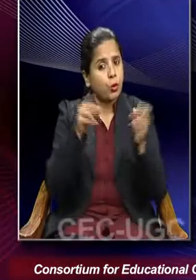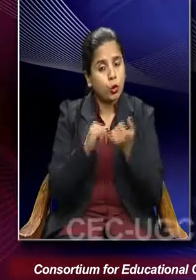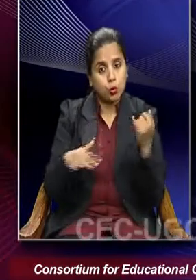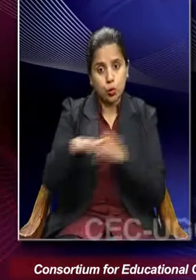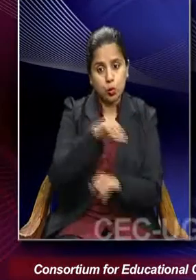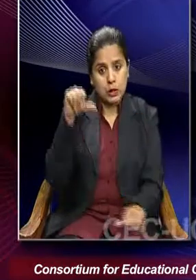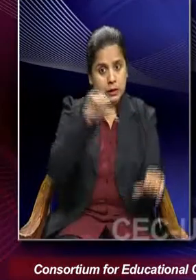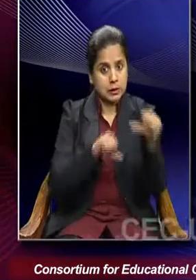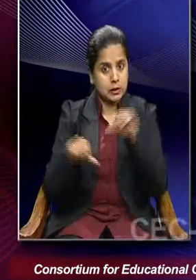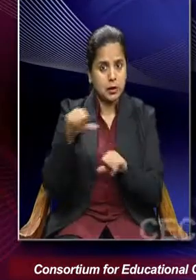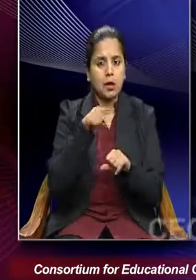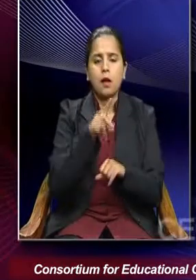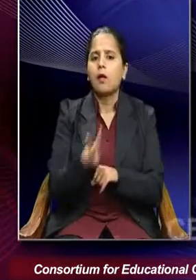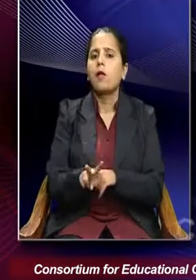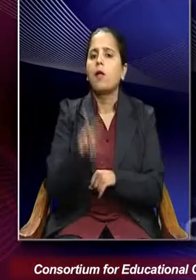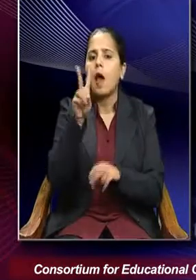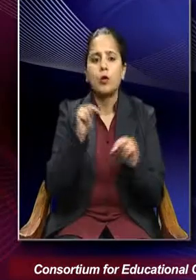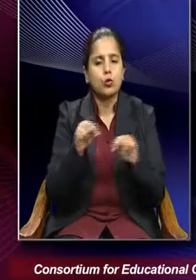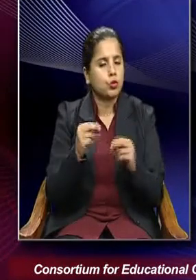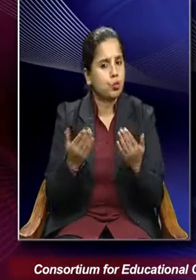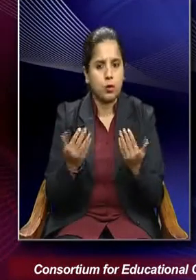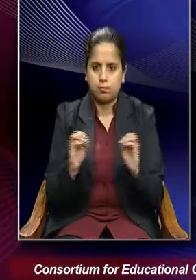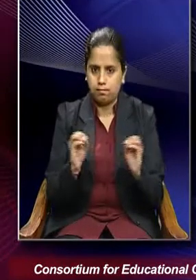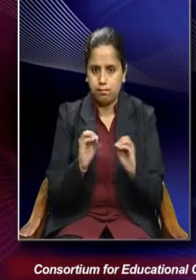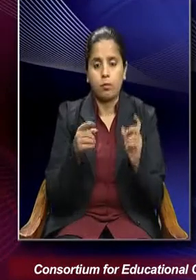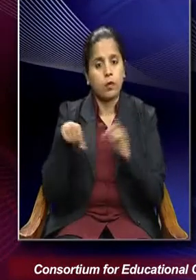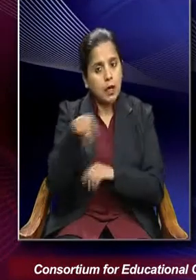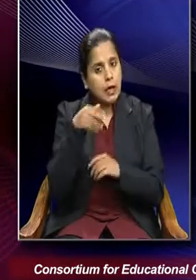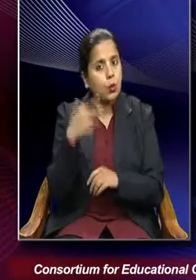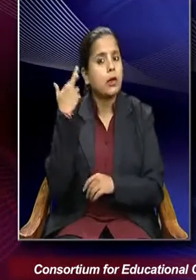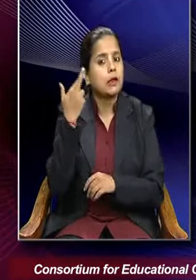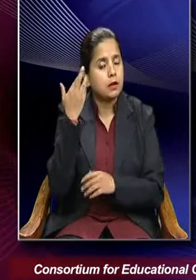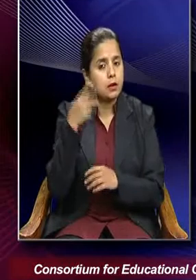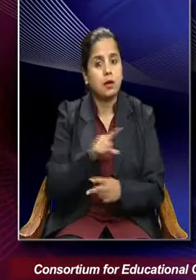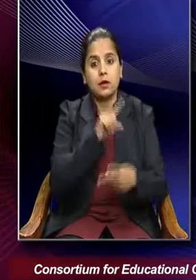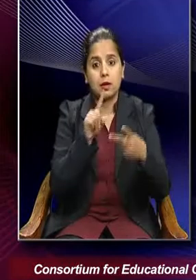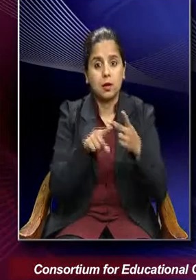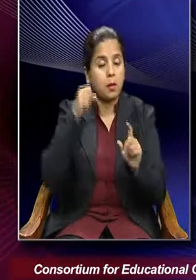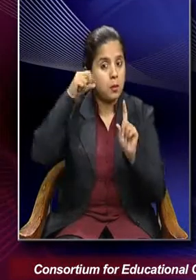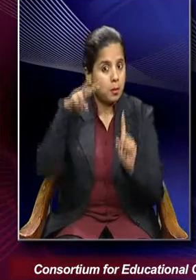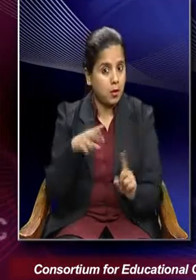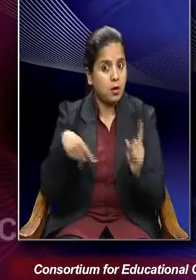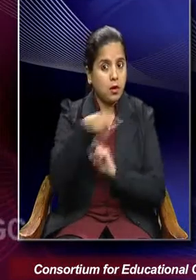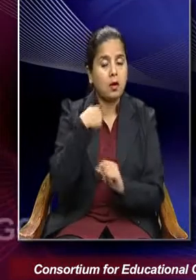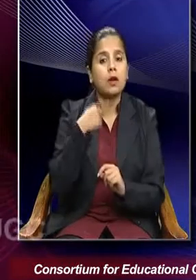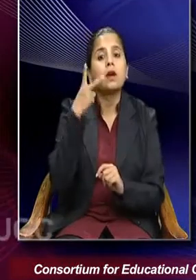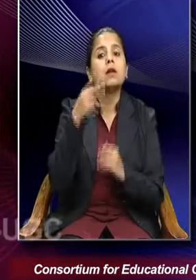is not value neutral. And therefore, the second perspective that we will look into is